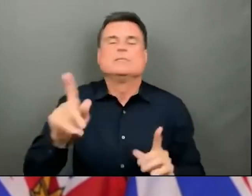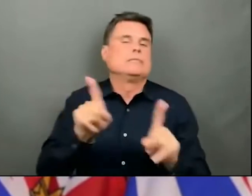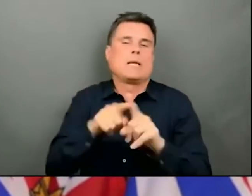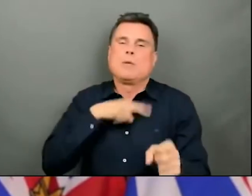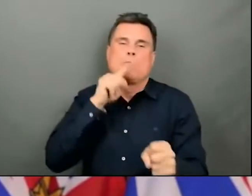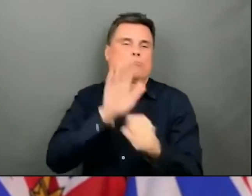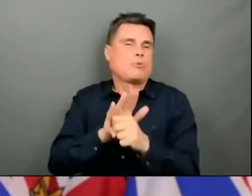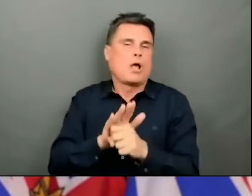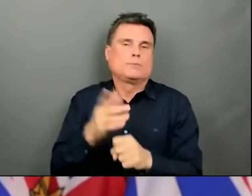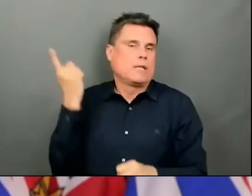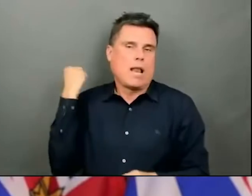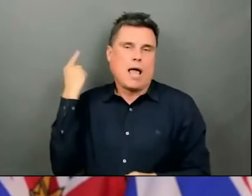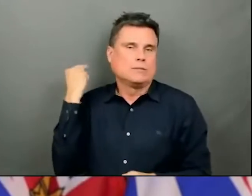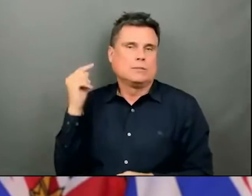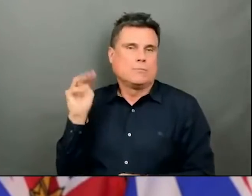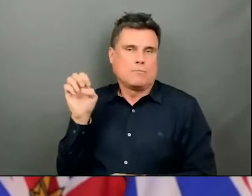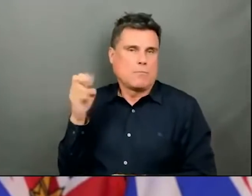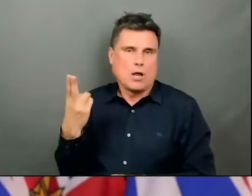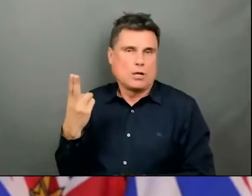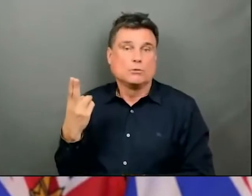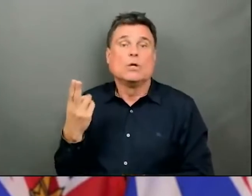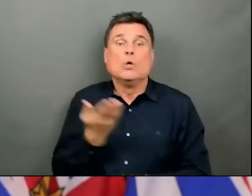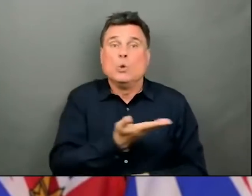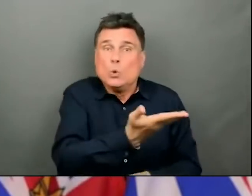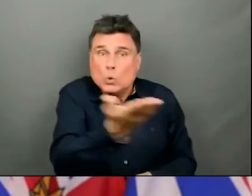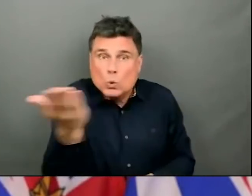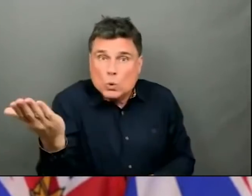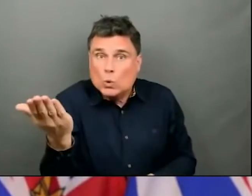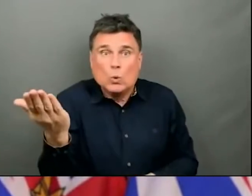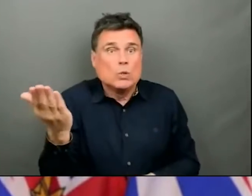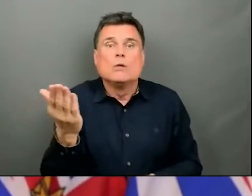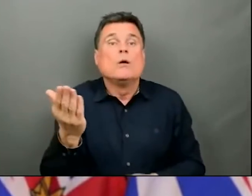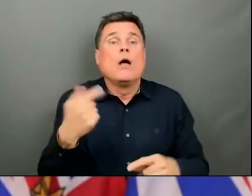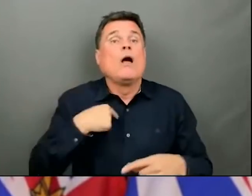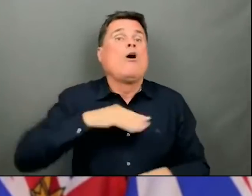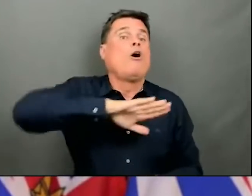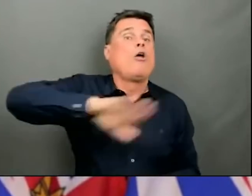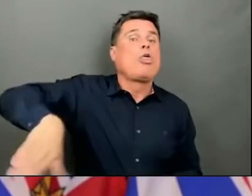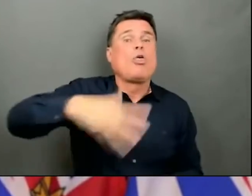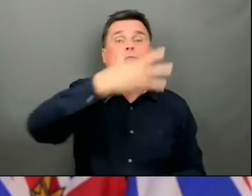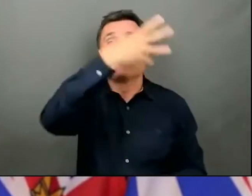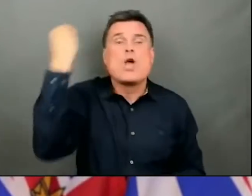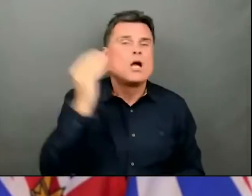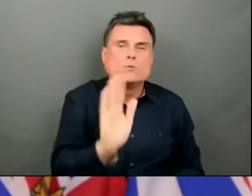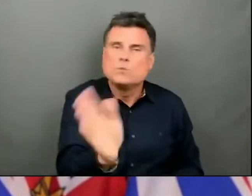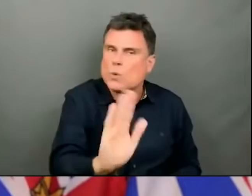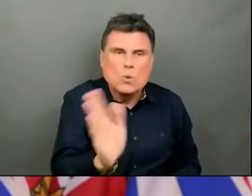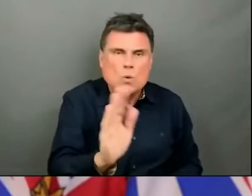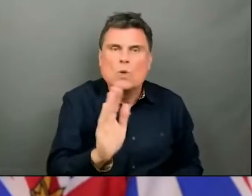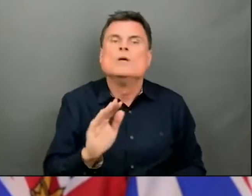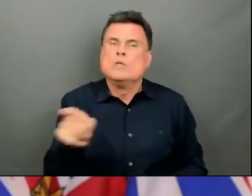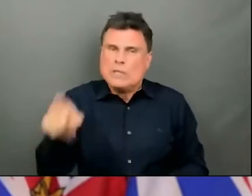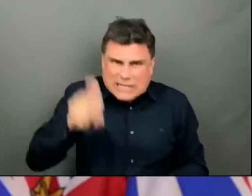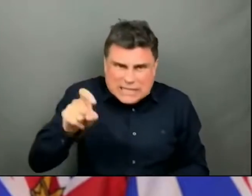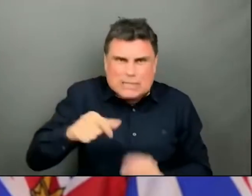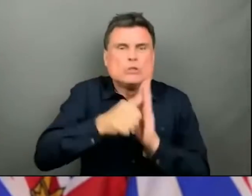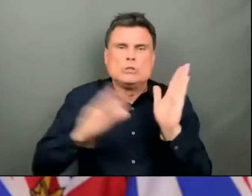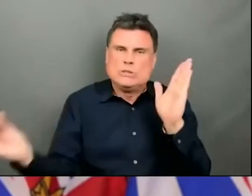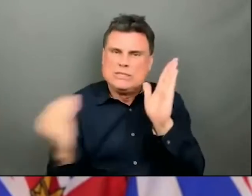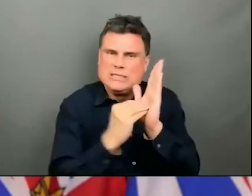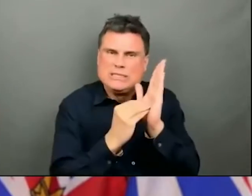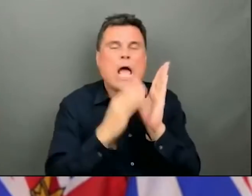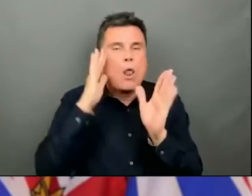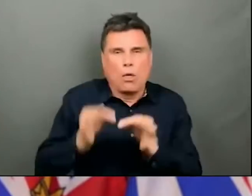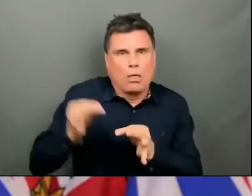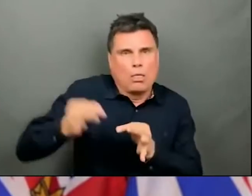March. You will not be forgotten. You are part of our surgical renewal commitment and as soon as we are able to do so we